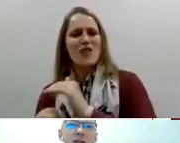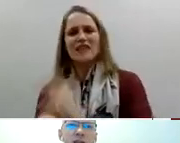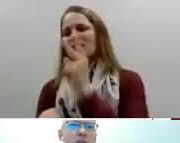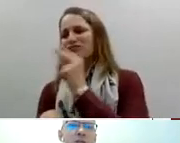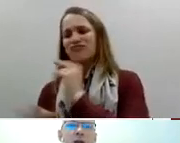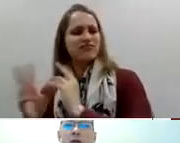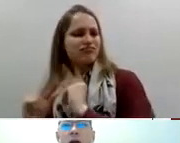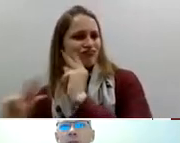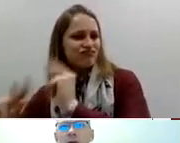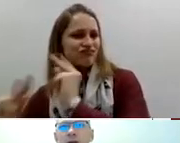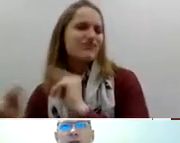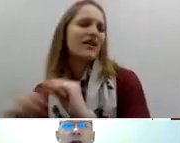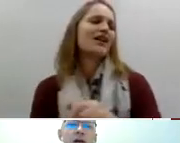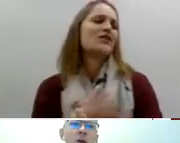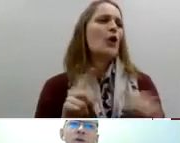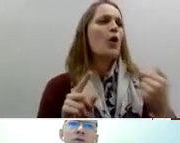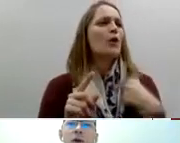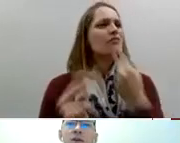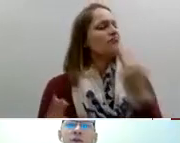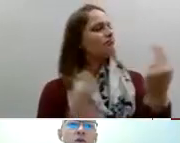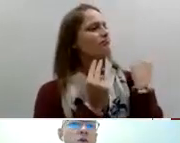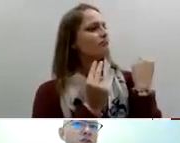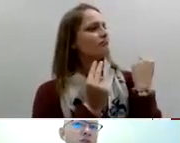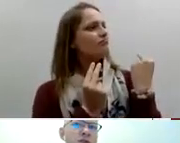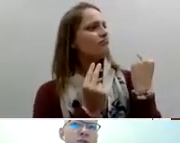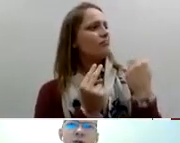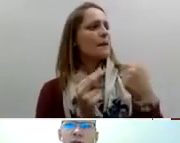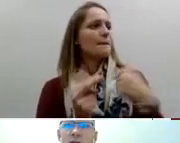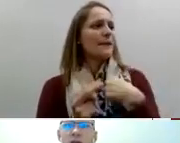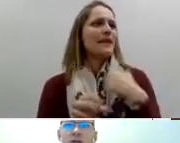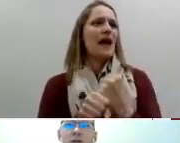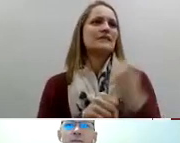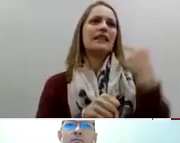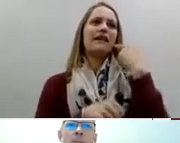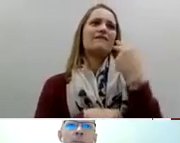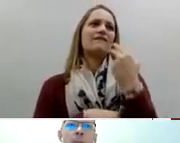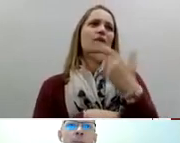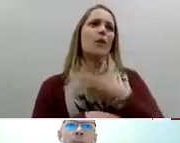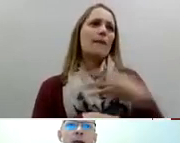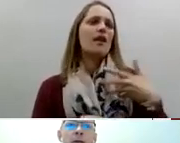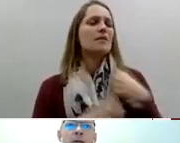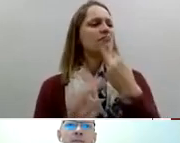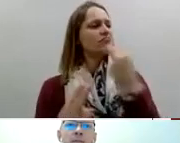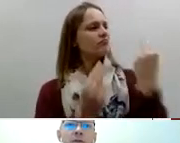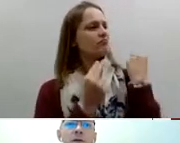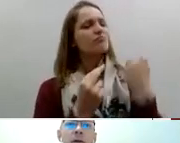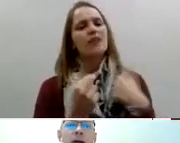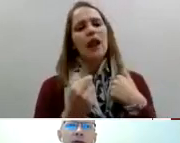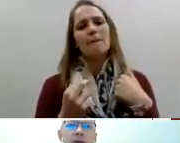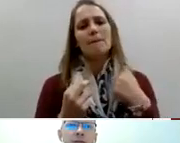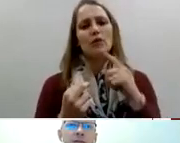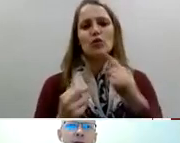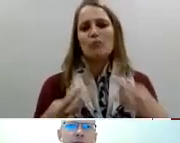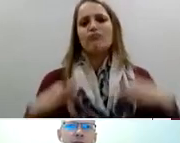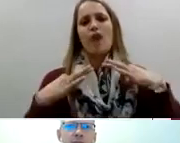with us and our and her grandparents with her friends at school she's using spoken language and looking back